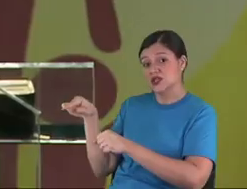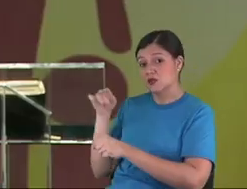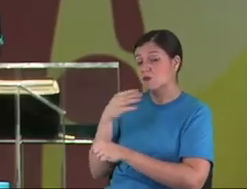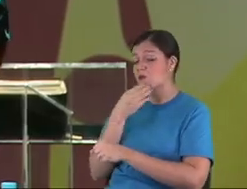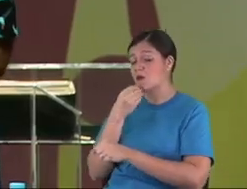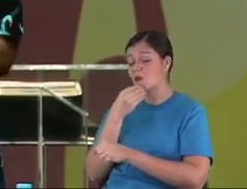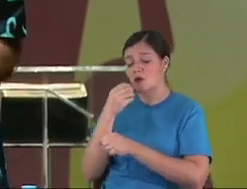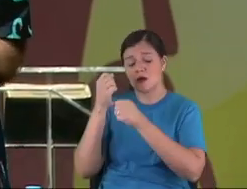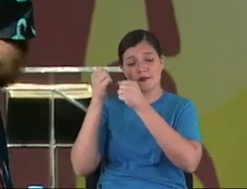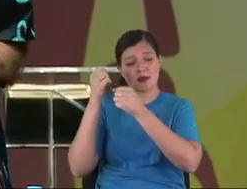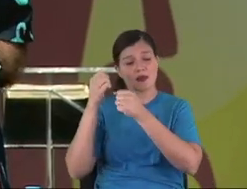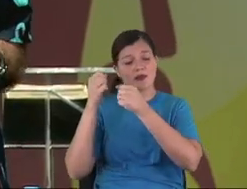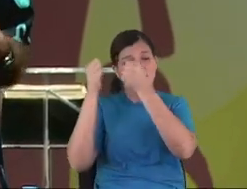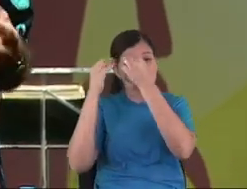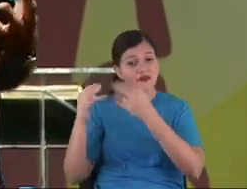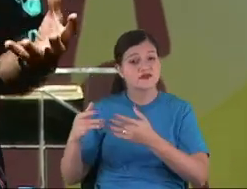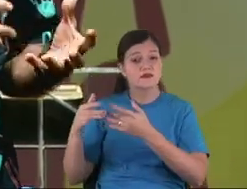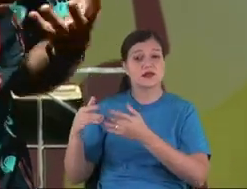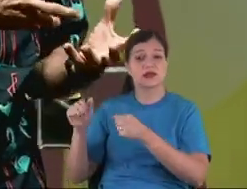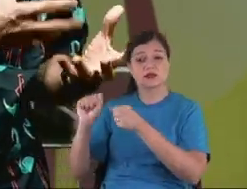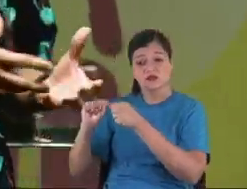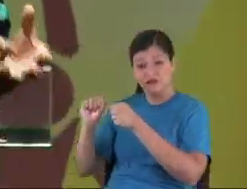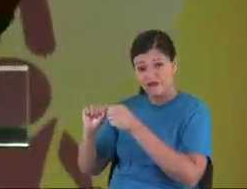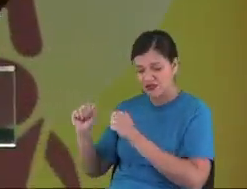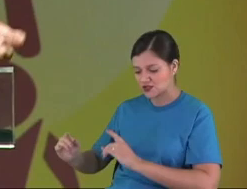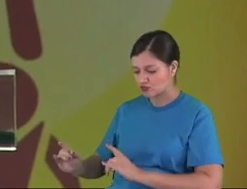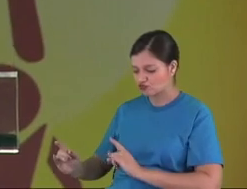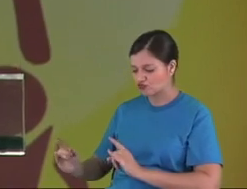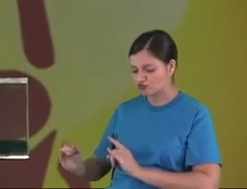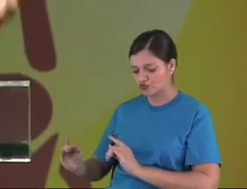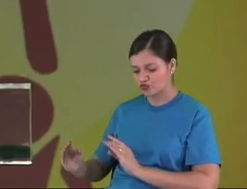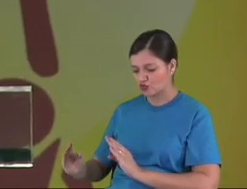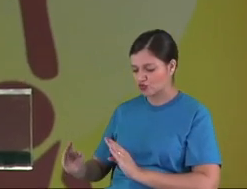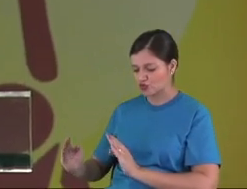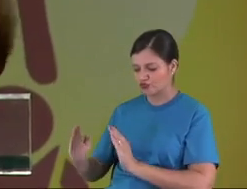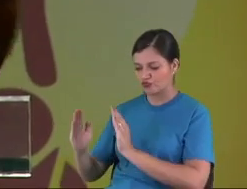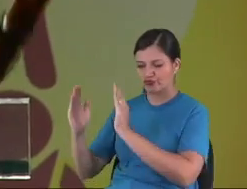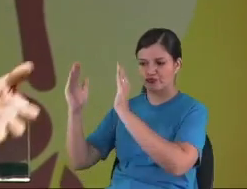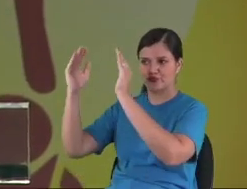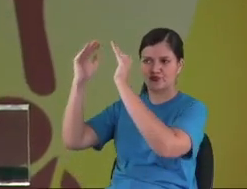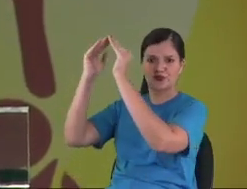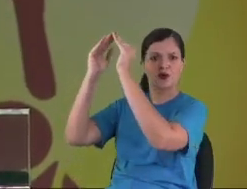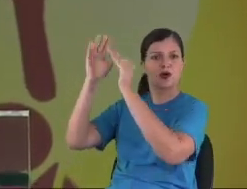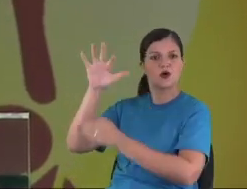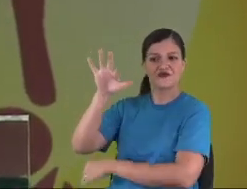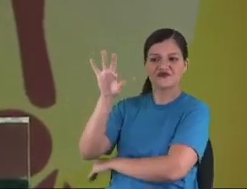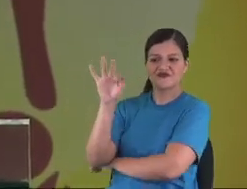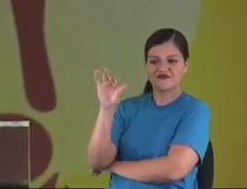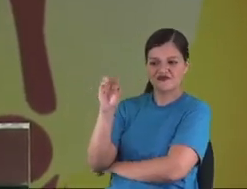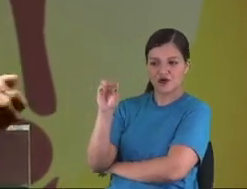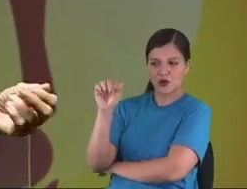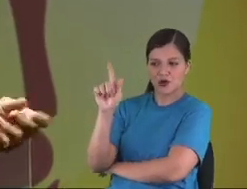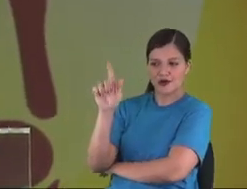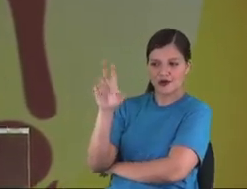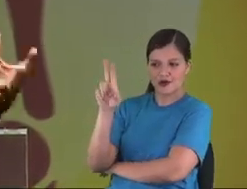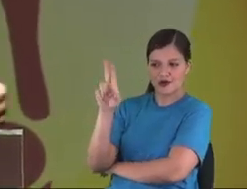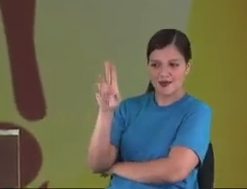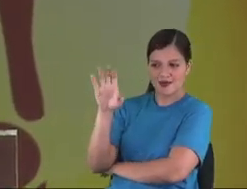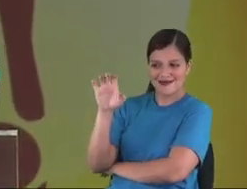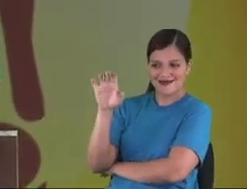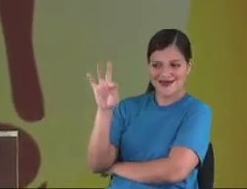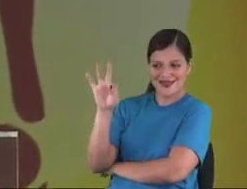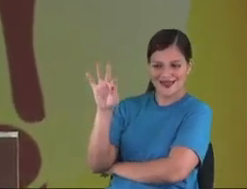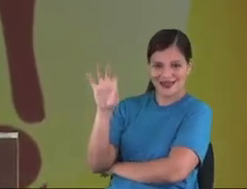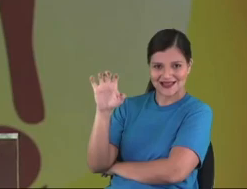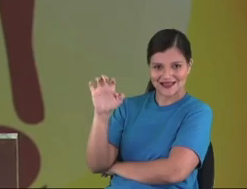the... They